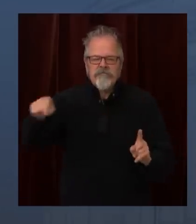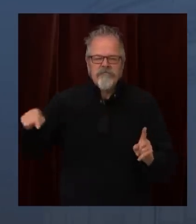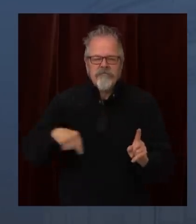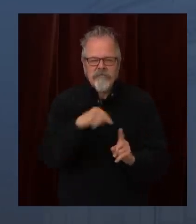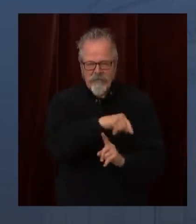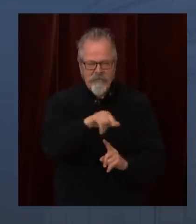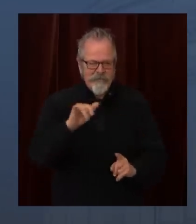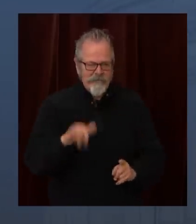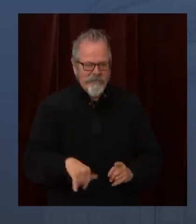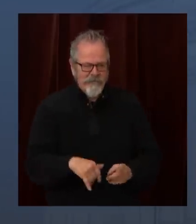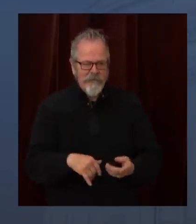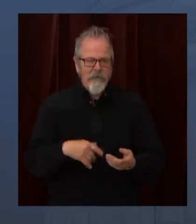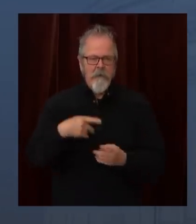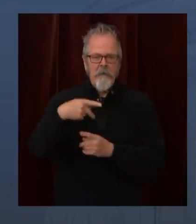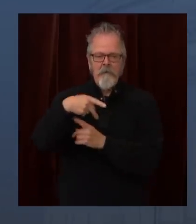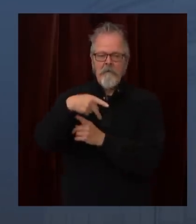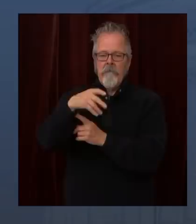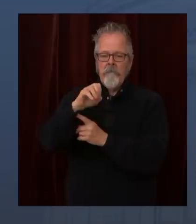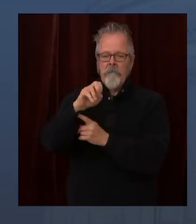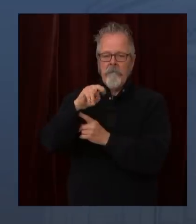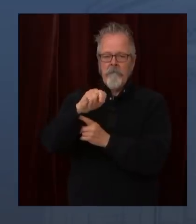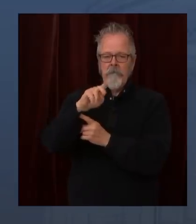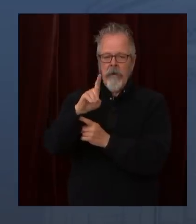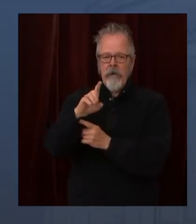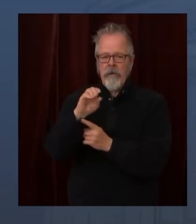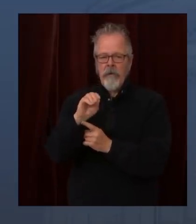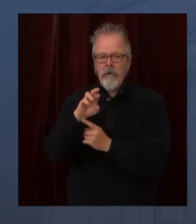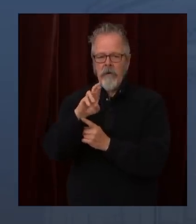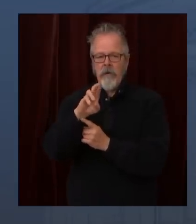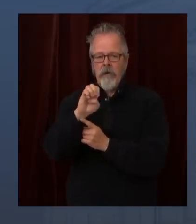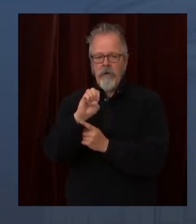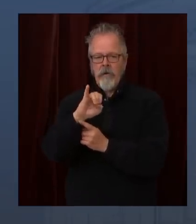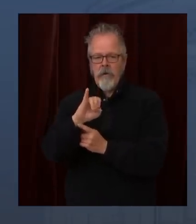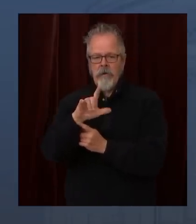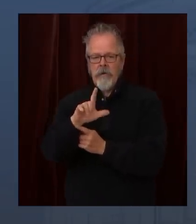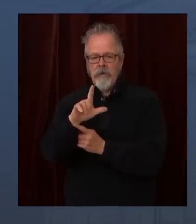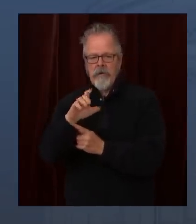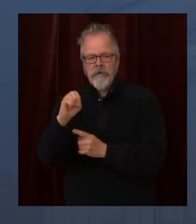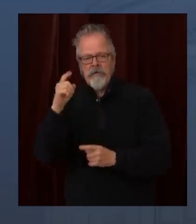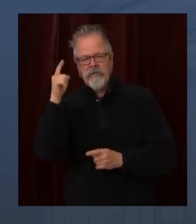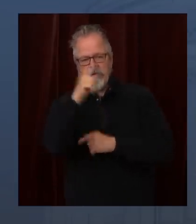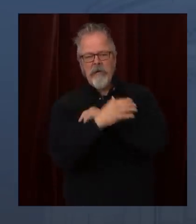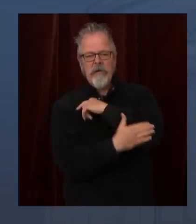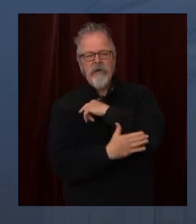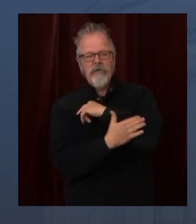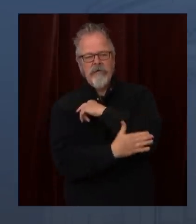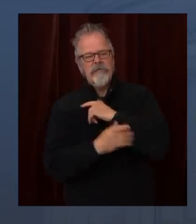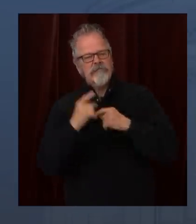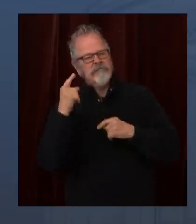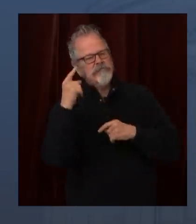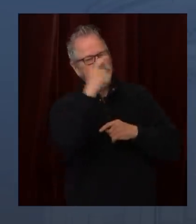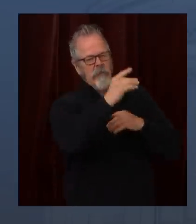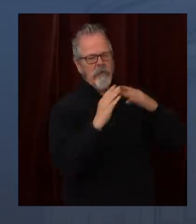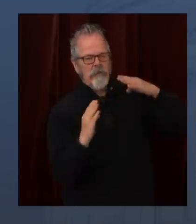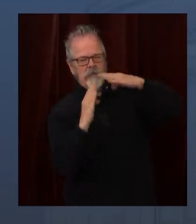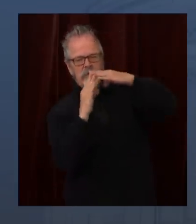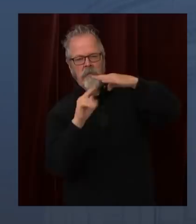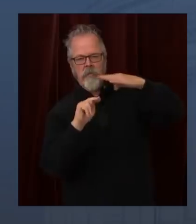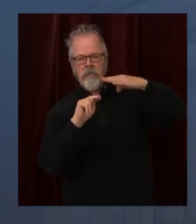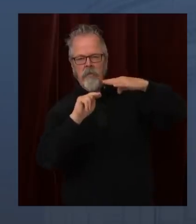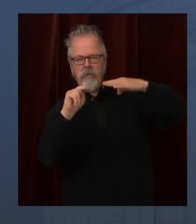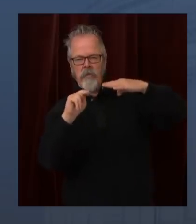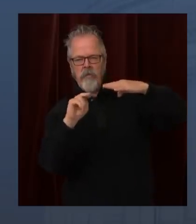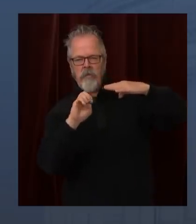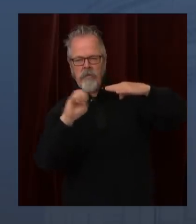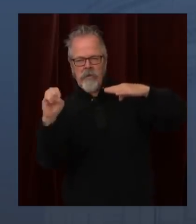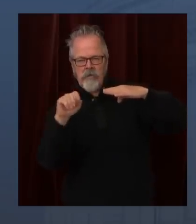states, more counties, to be able to move to Phase 2 of our recovery program. Today we're announcing new